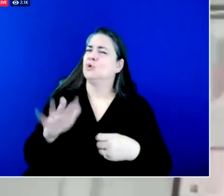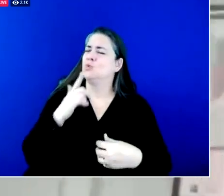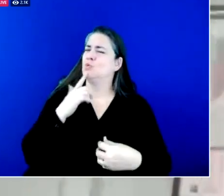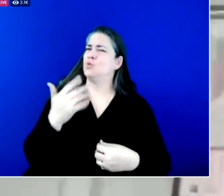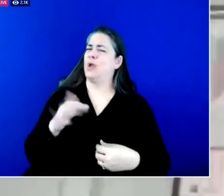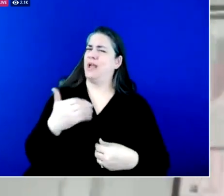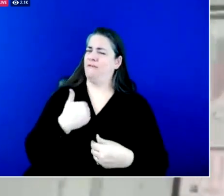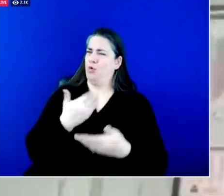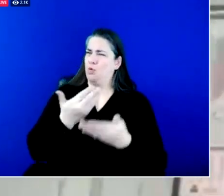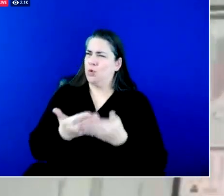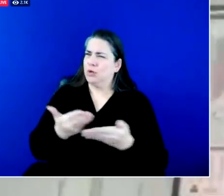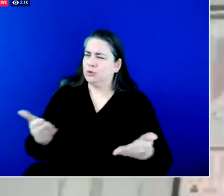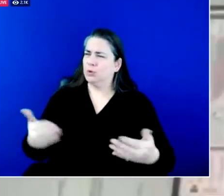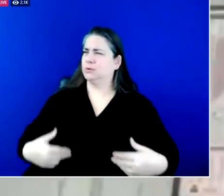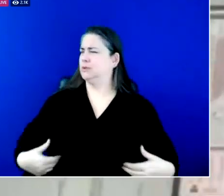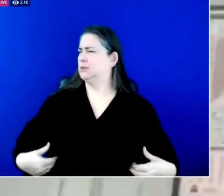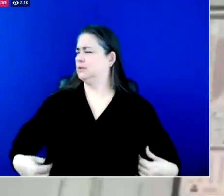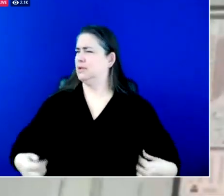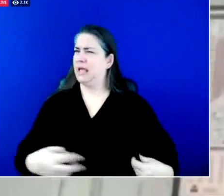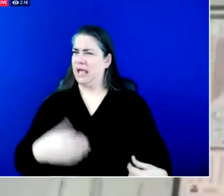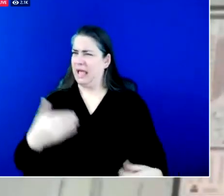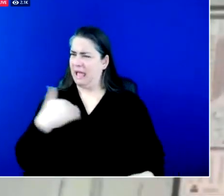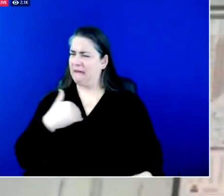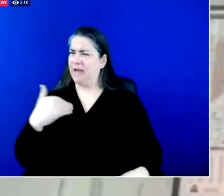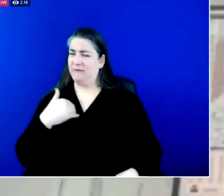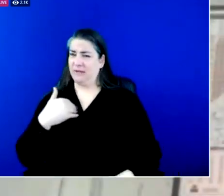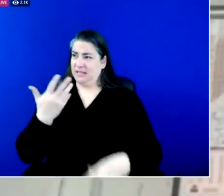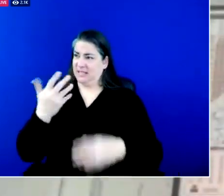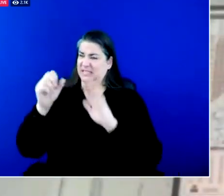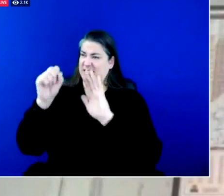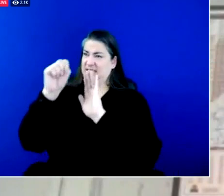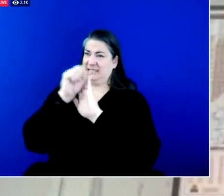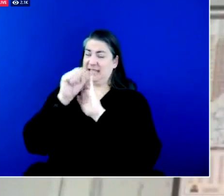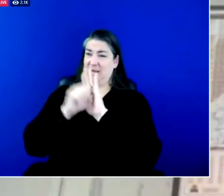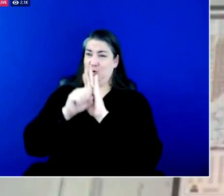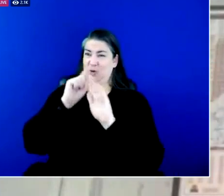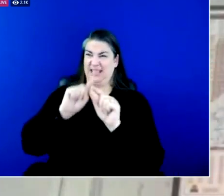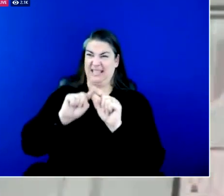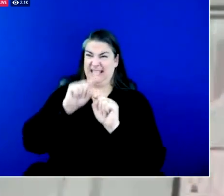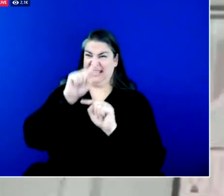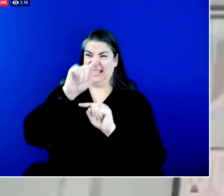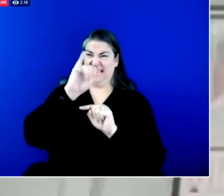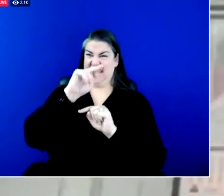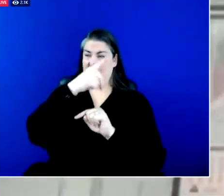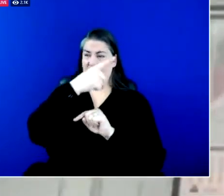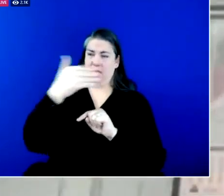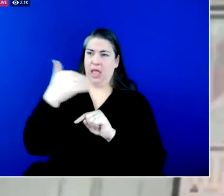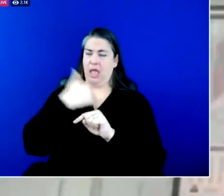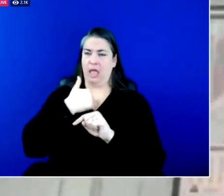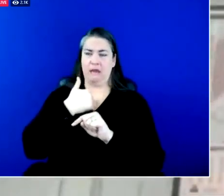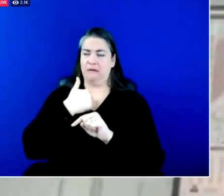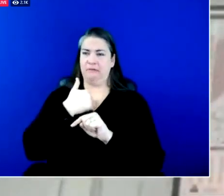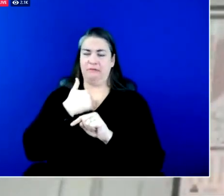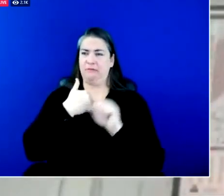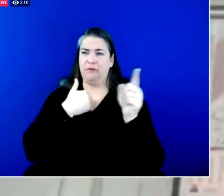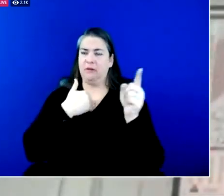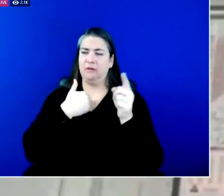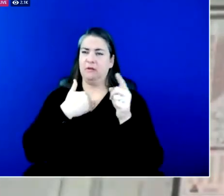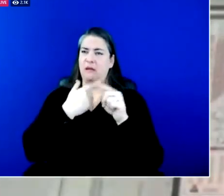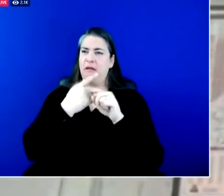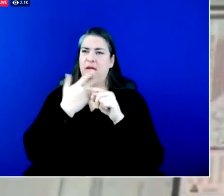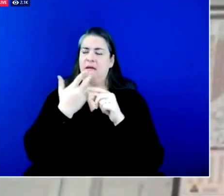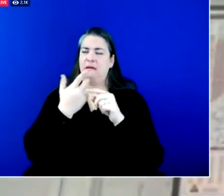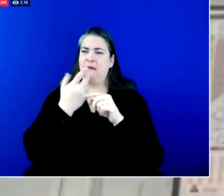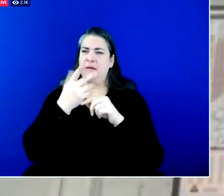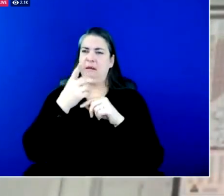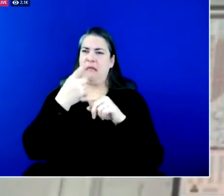how many more resources a state just north north of us indiana has more than half a billion dollars a year so